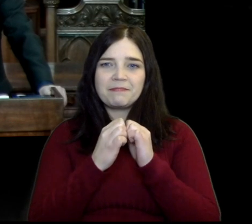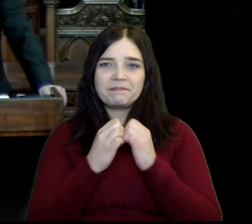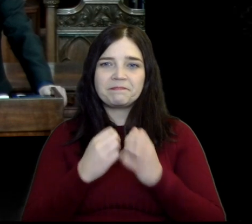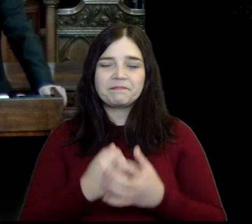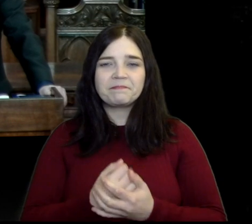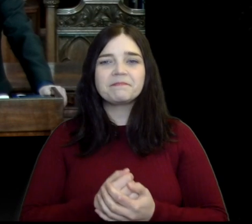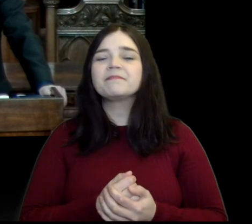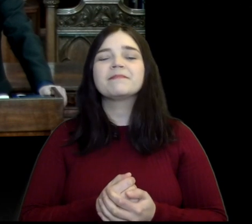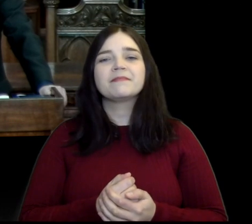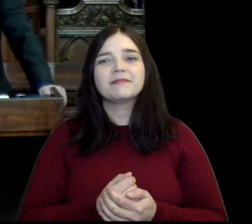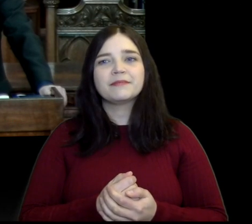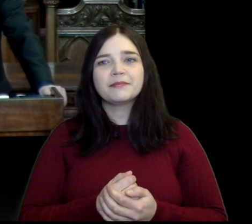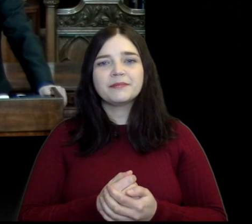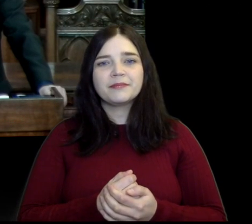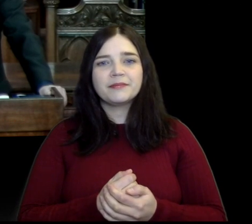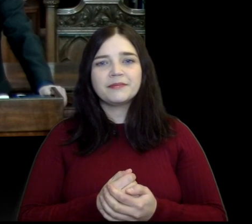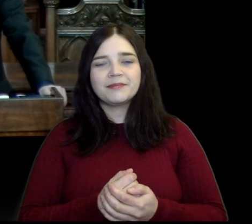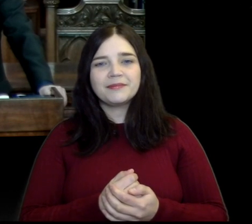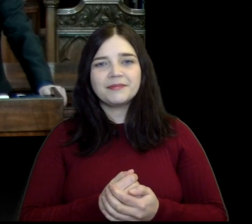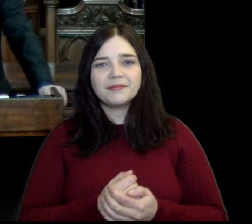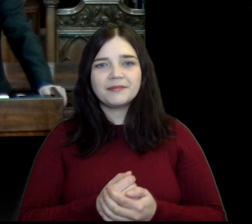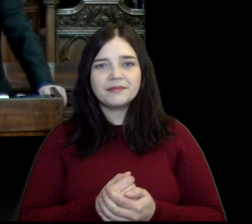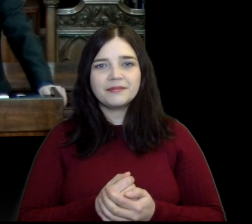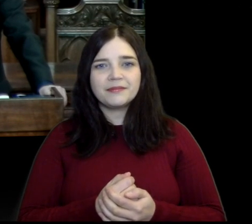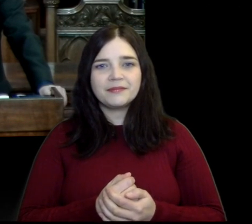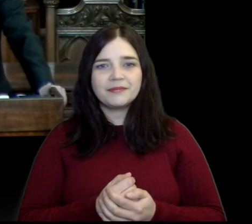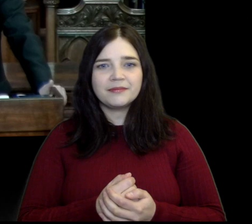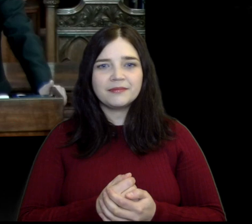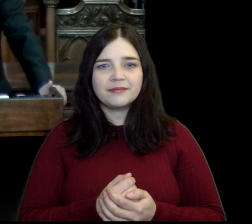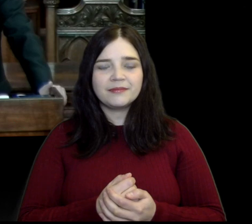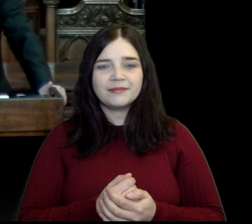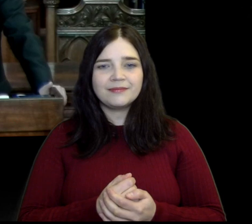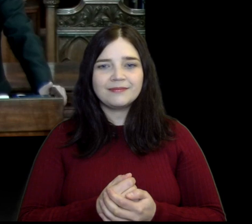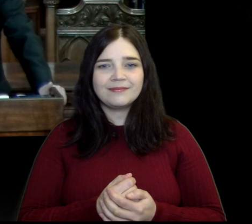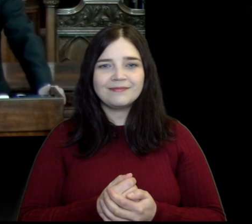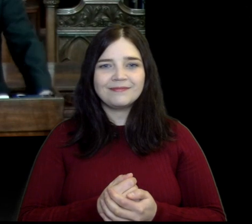and forever Amen